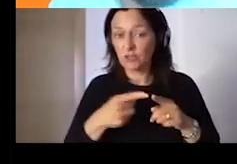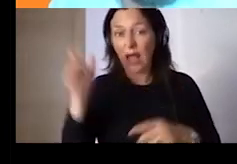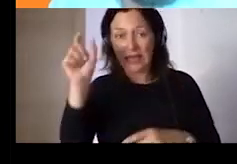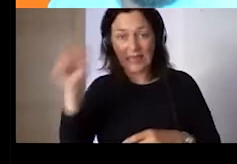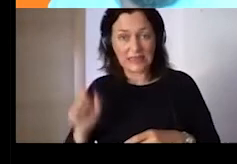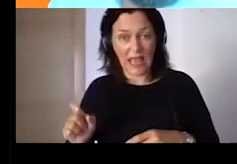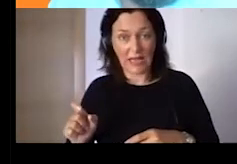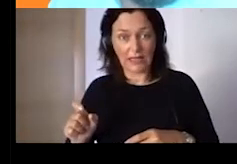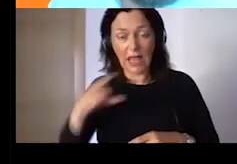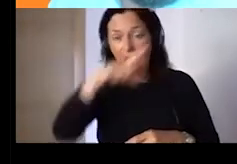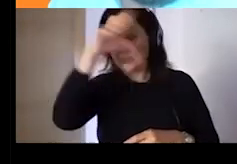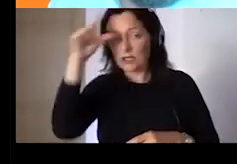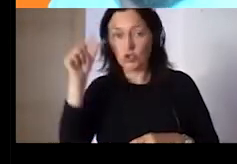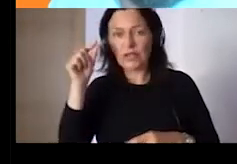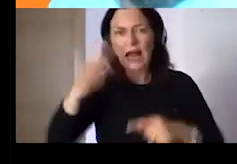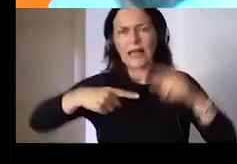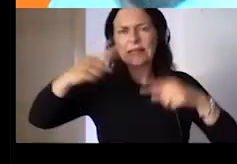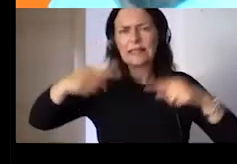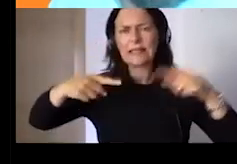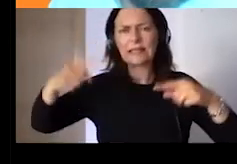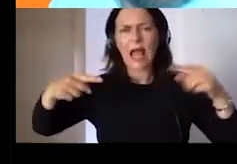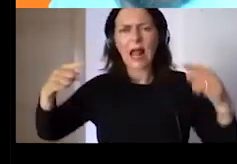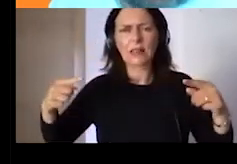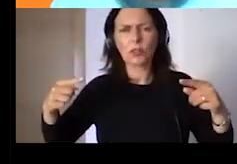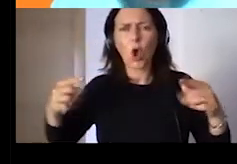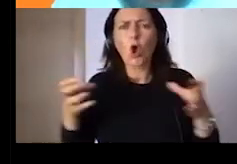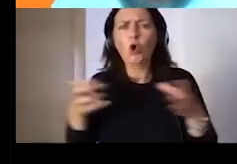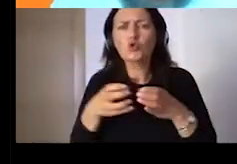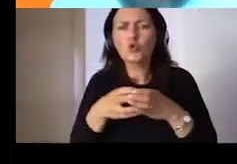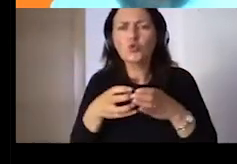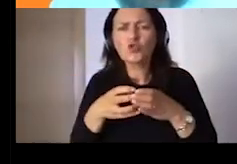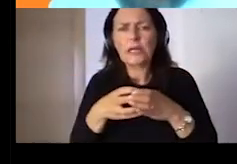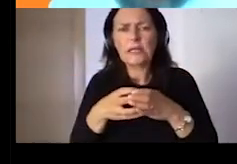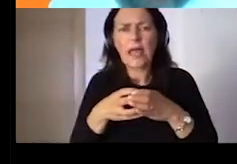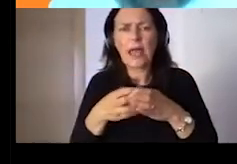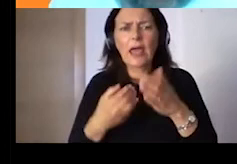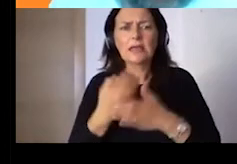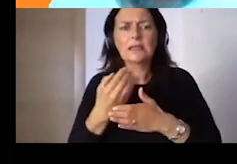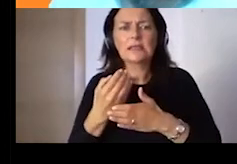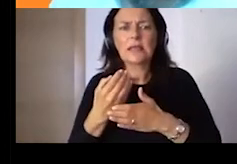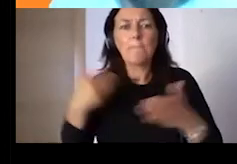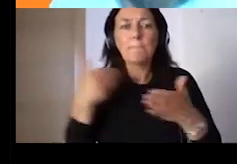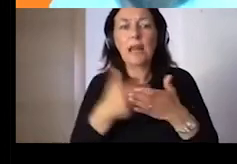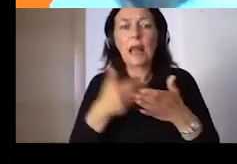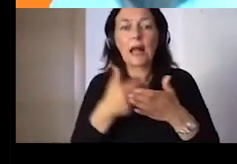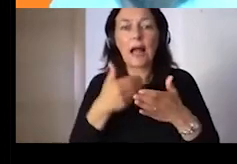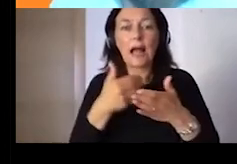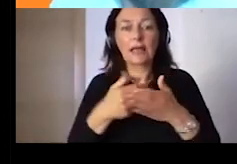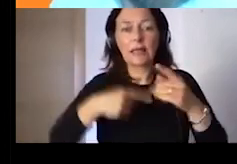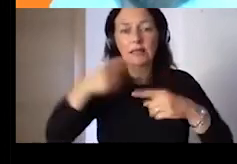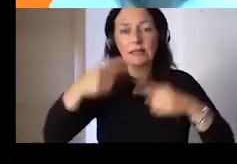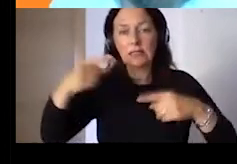jobs are adapting to their needs. And I will share also